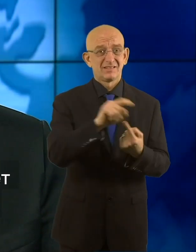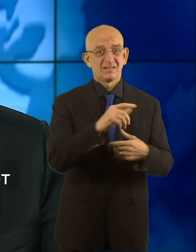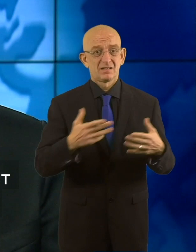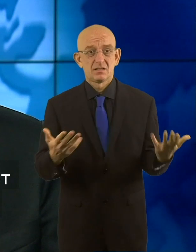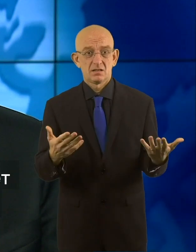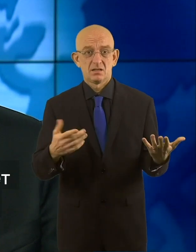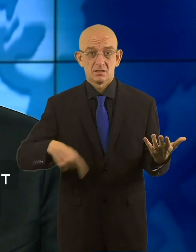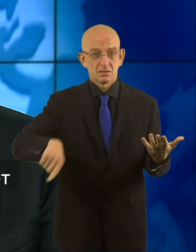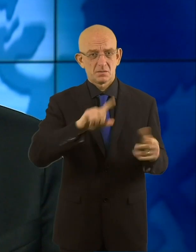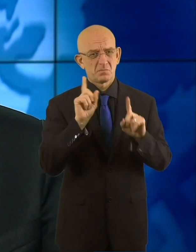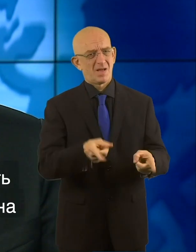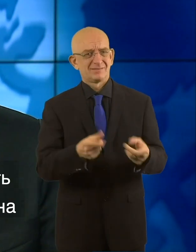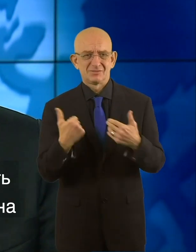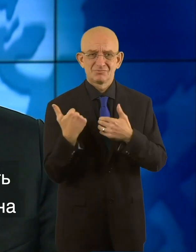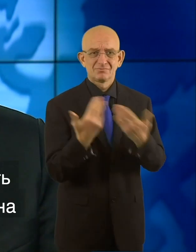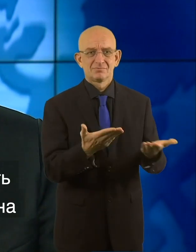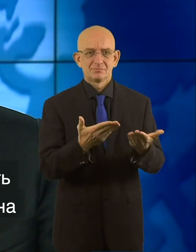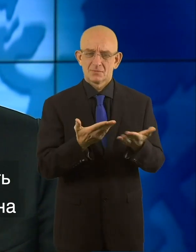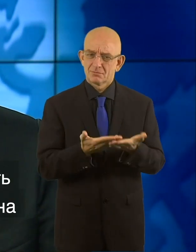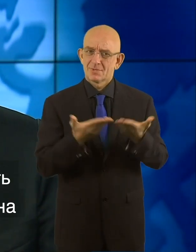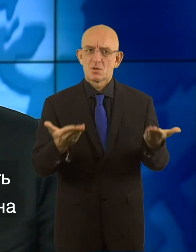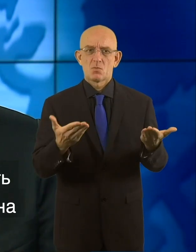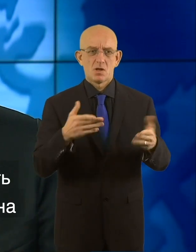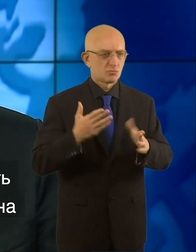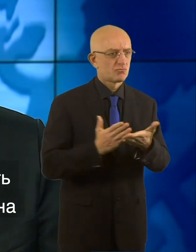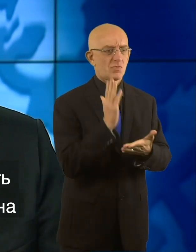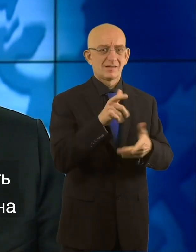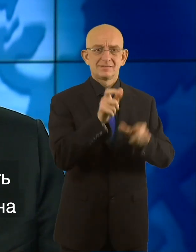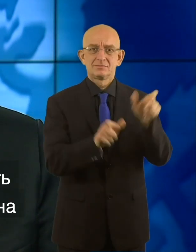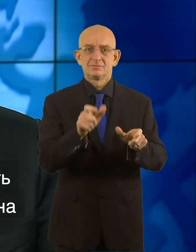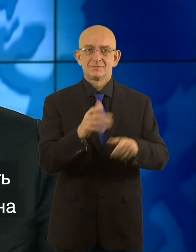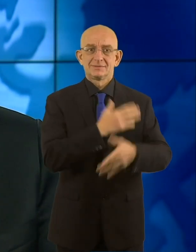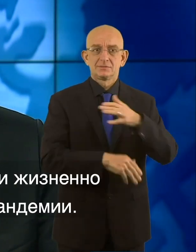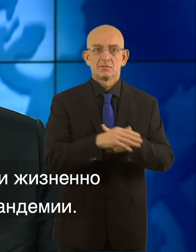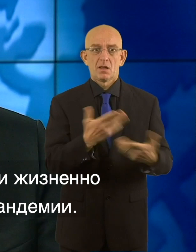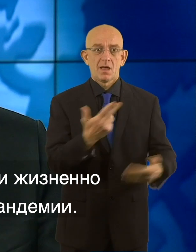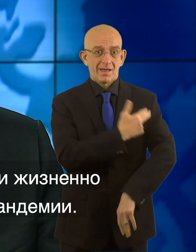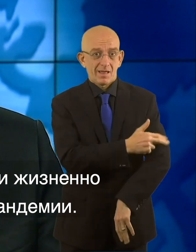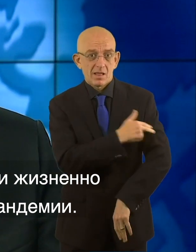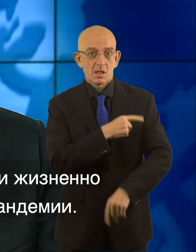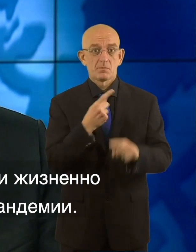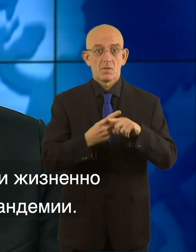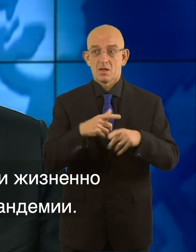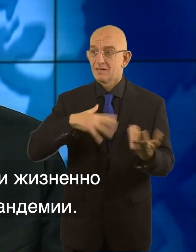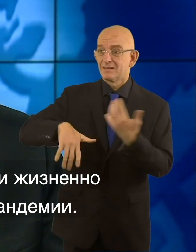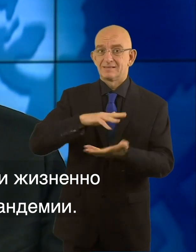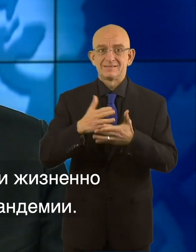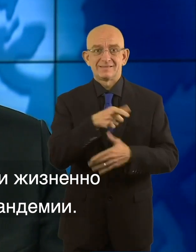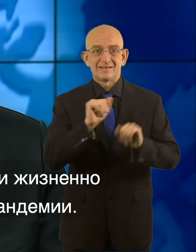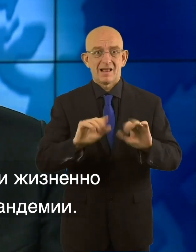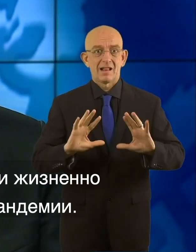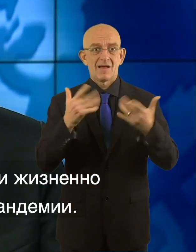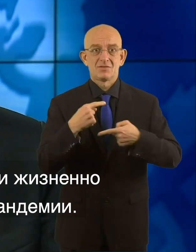in terms of fatalities. We must guarantee the equal rights of people with disabilities to access health care and life